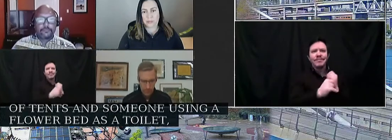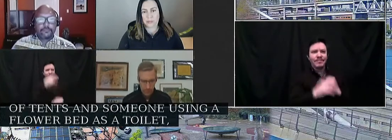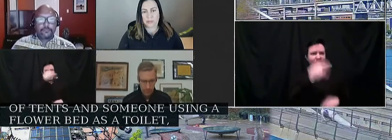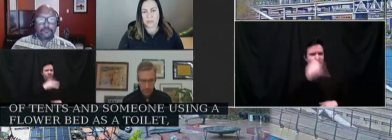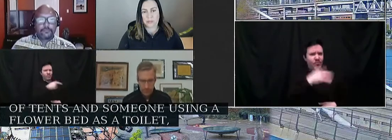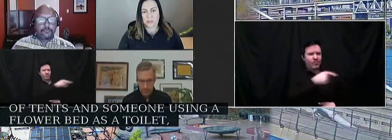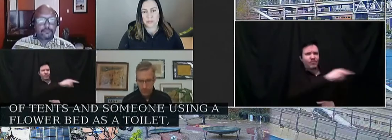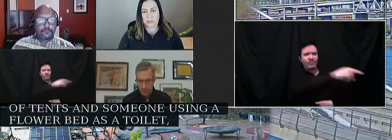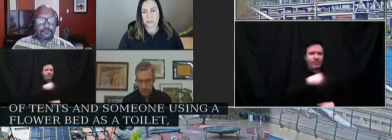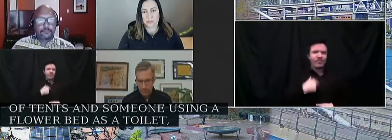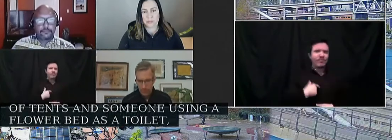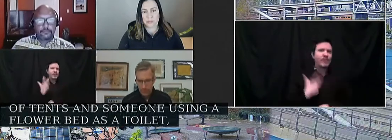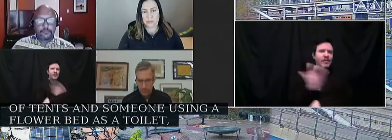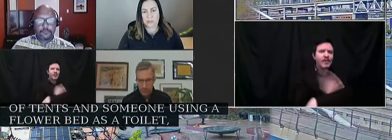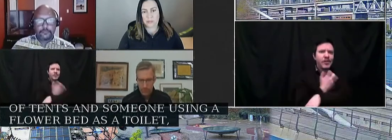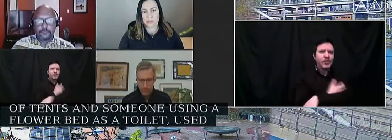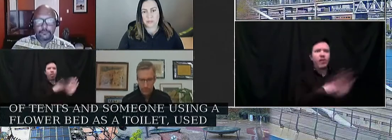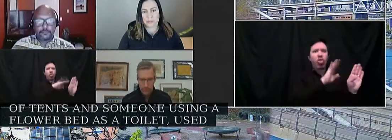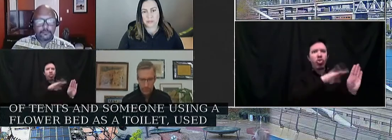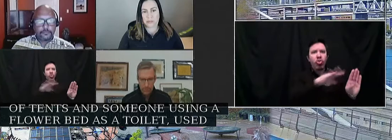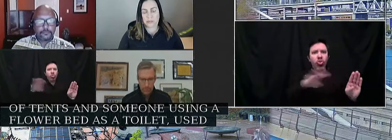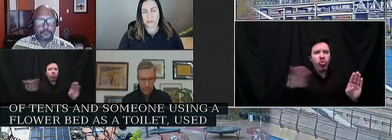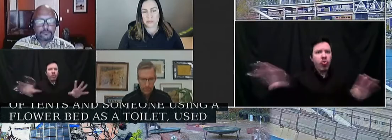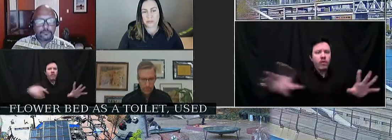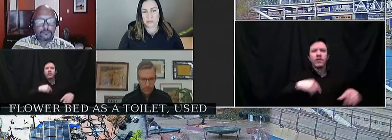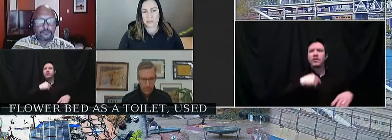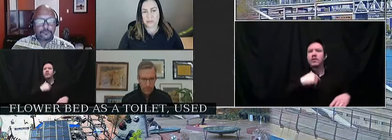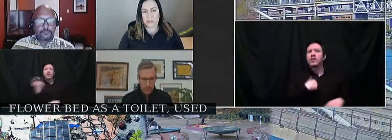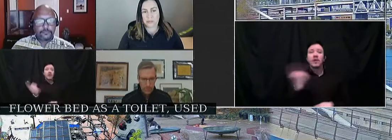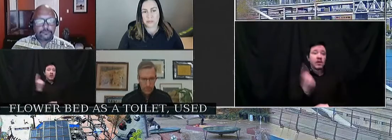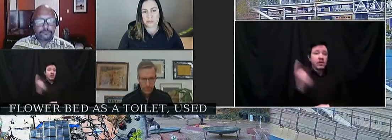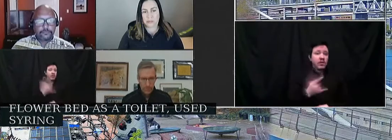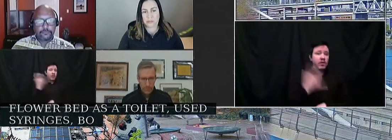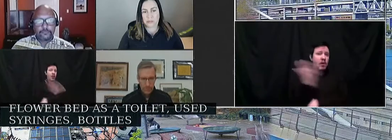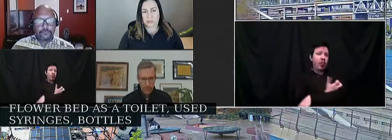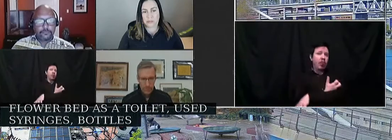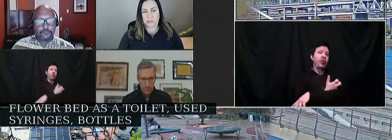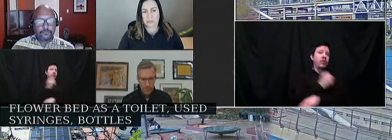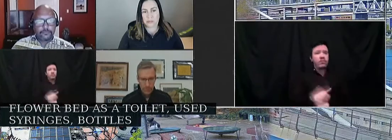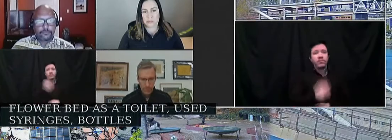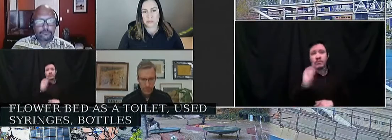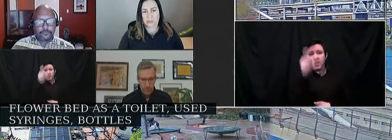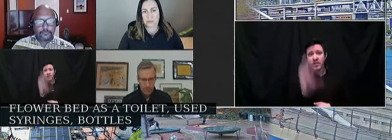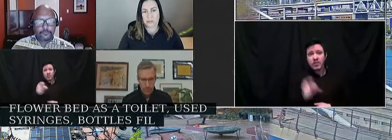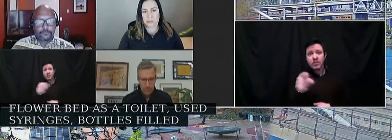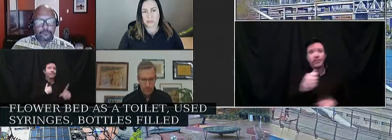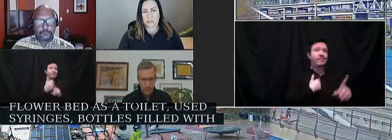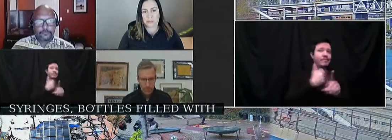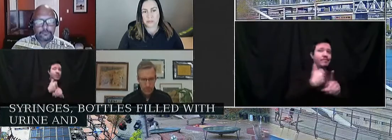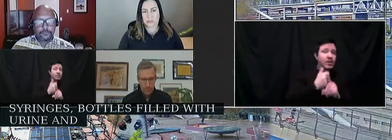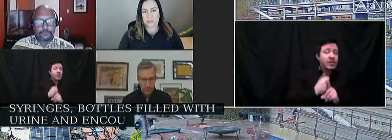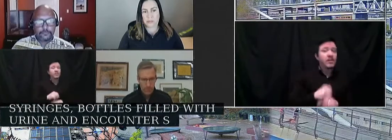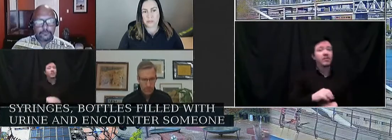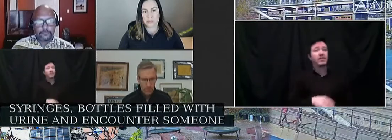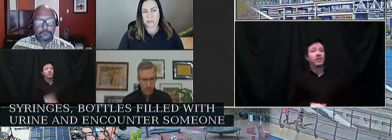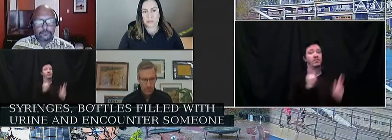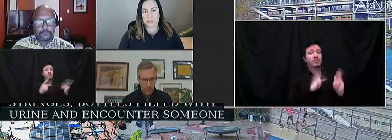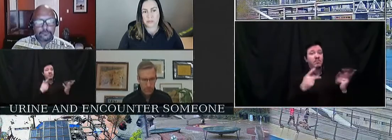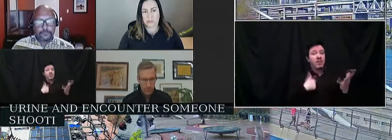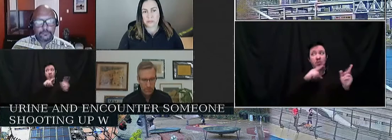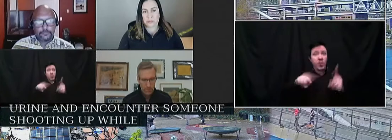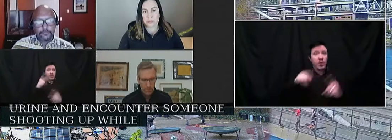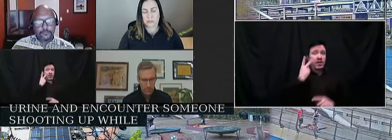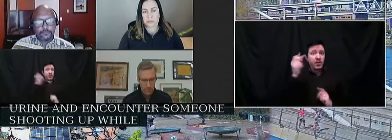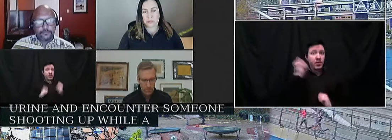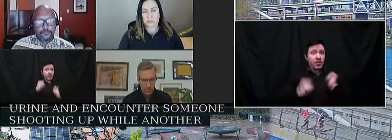as well as human feces. They would also encounter someone shooting up while another person gets beaten up. Some of the audience members would also be assaulted verbally